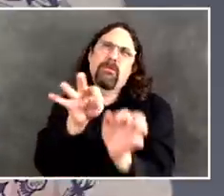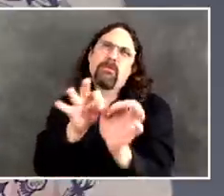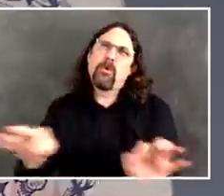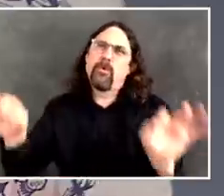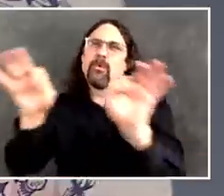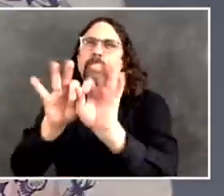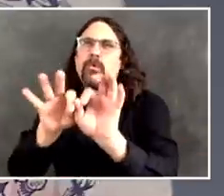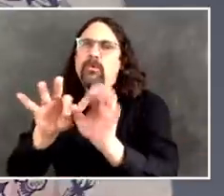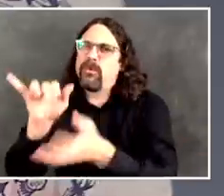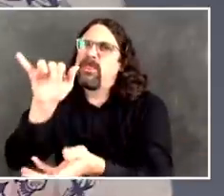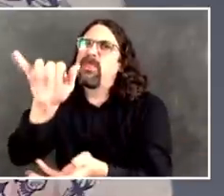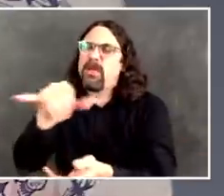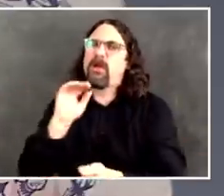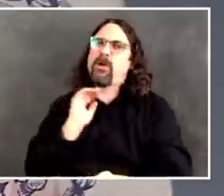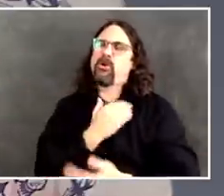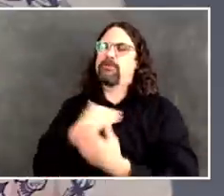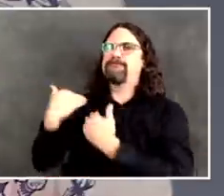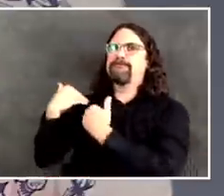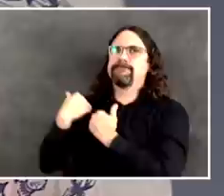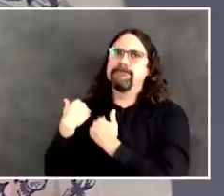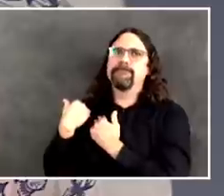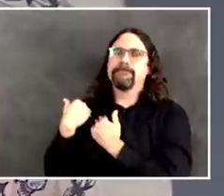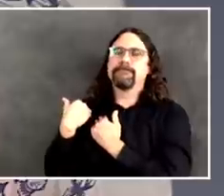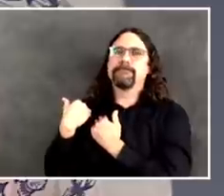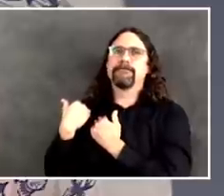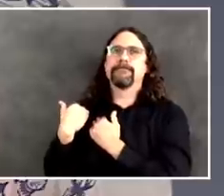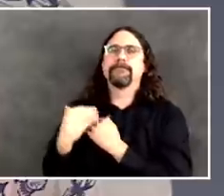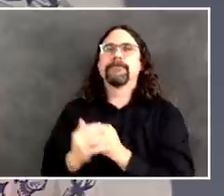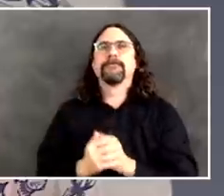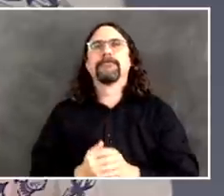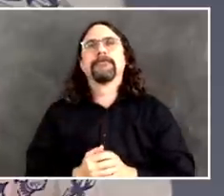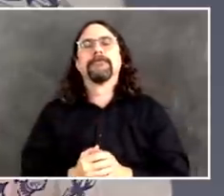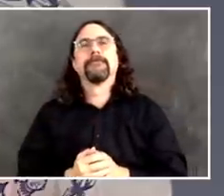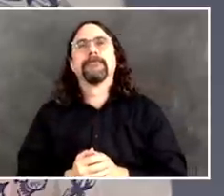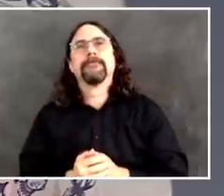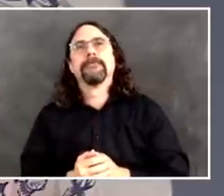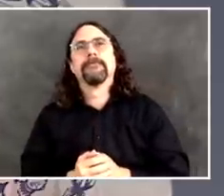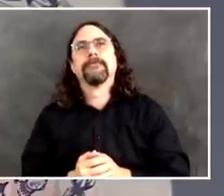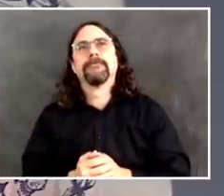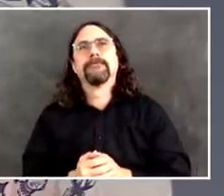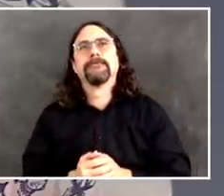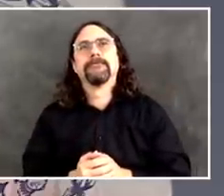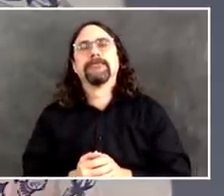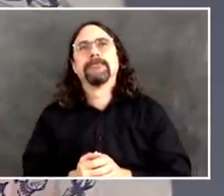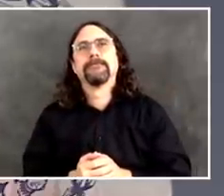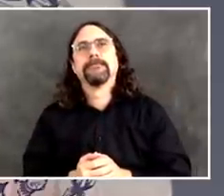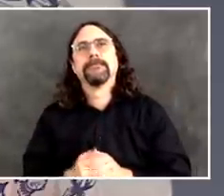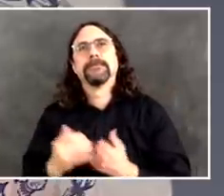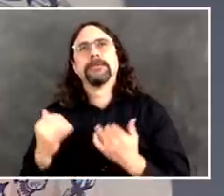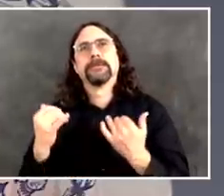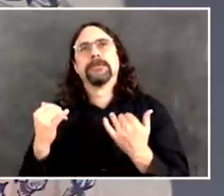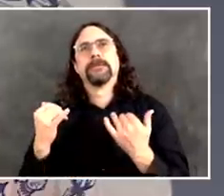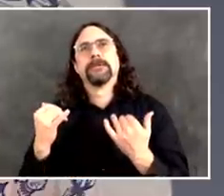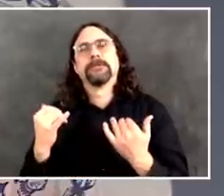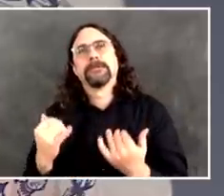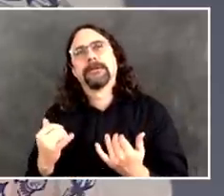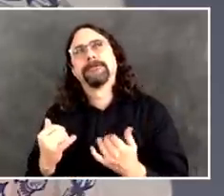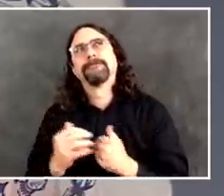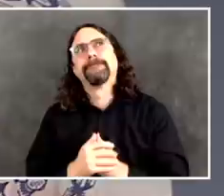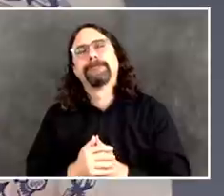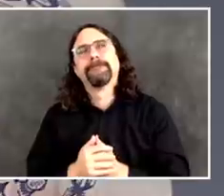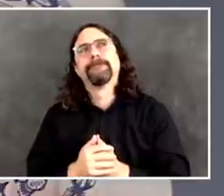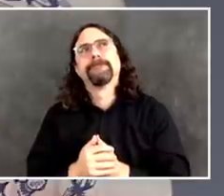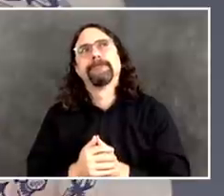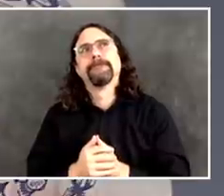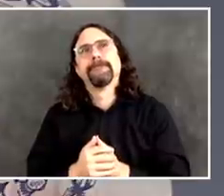point where we'd say any sense of, you know, which part of the government does what is